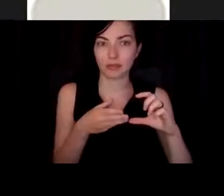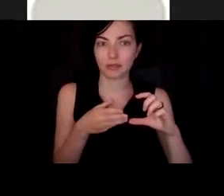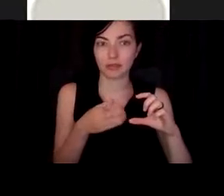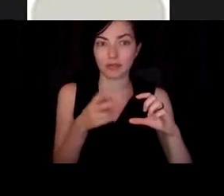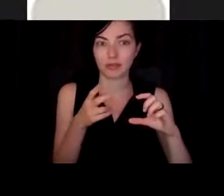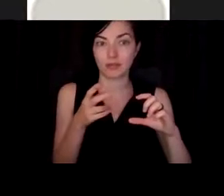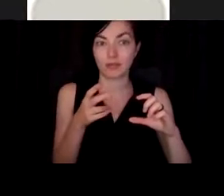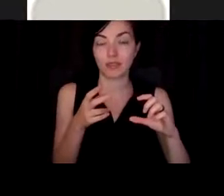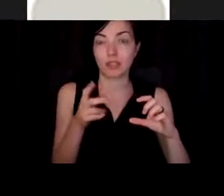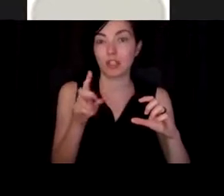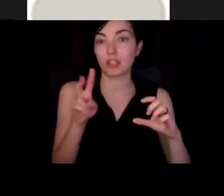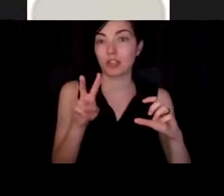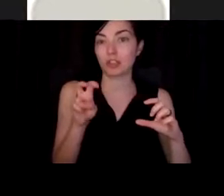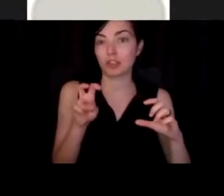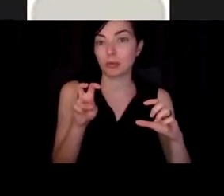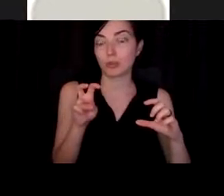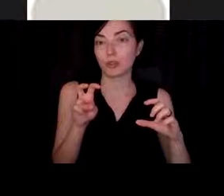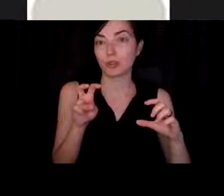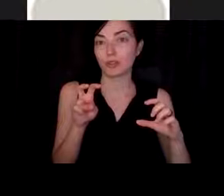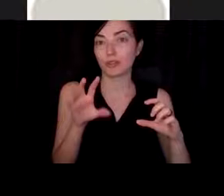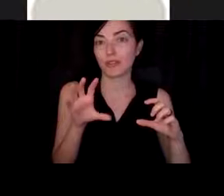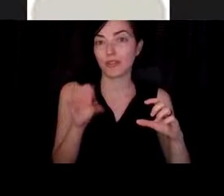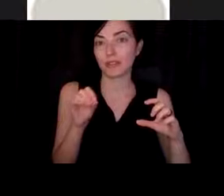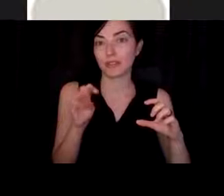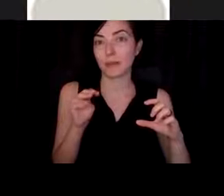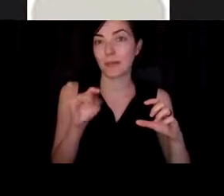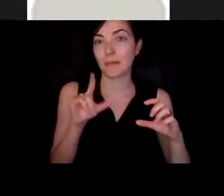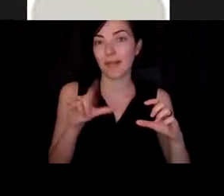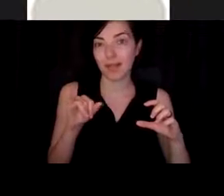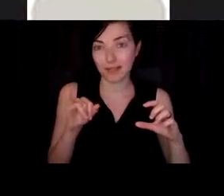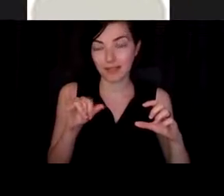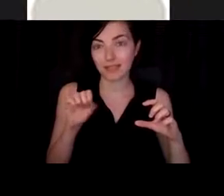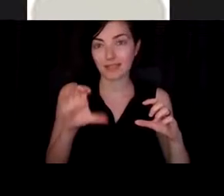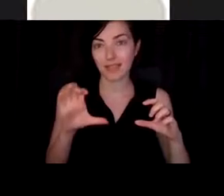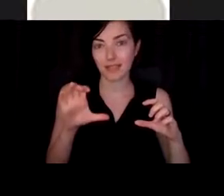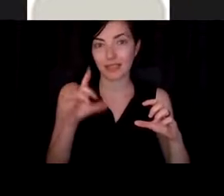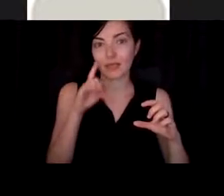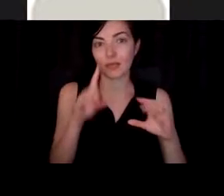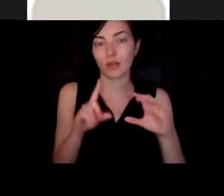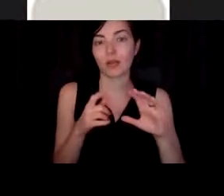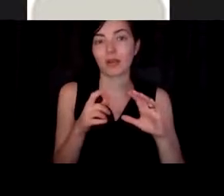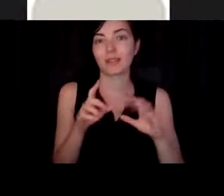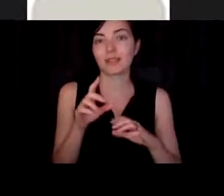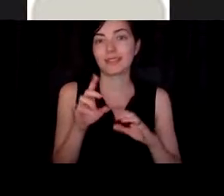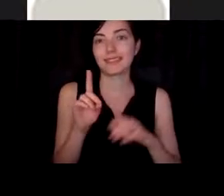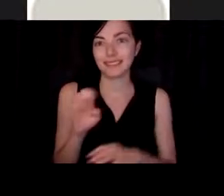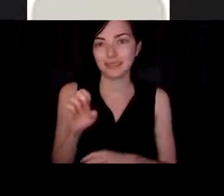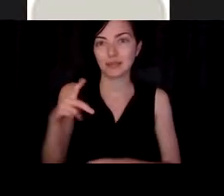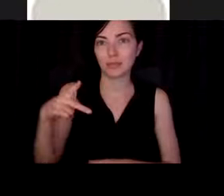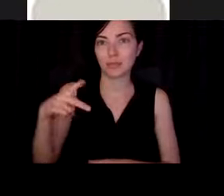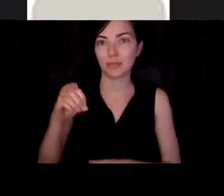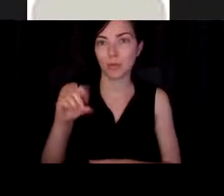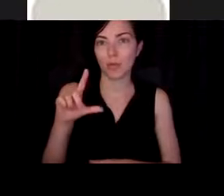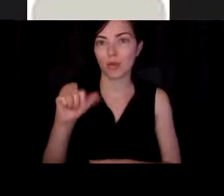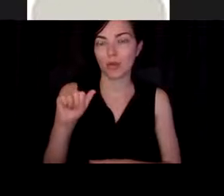takes 250 milliseconds to depolarize the whole thing. And then we add